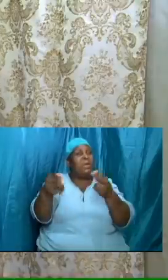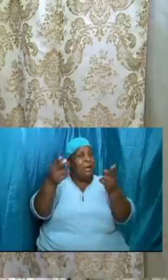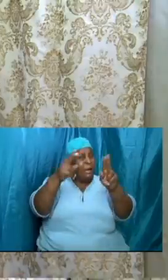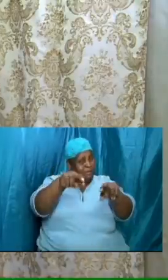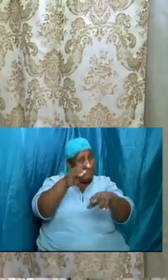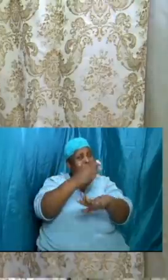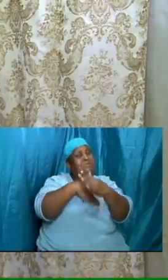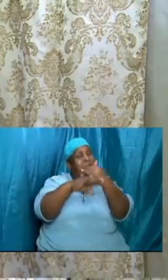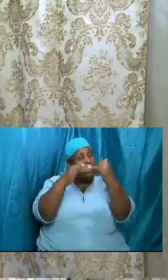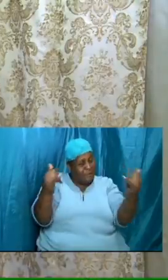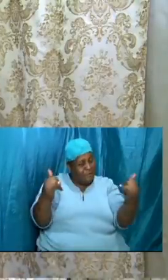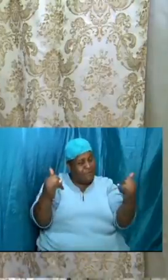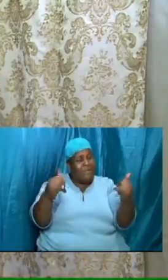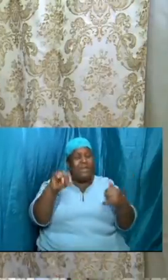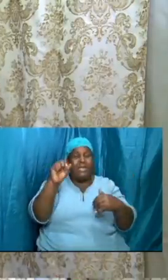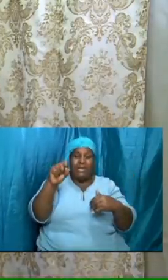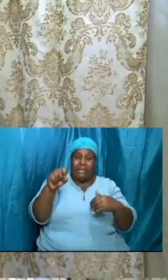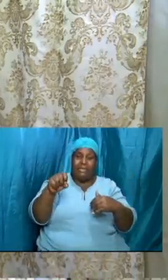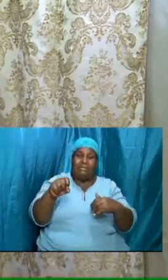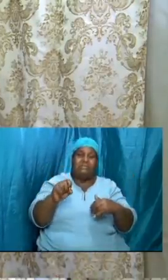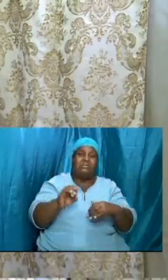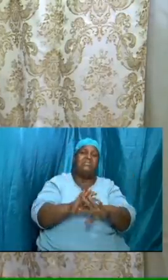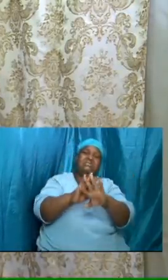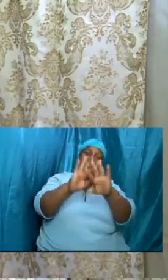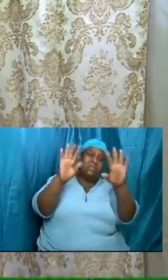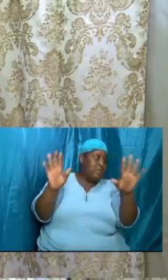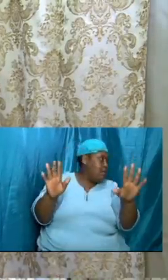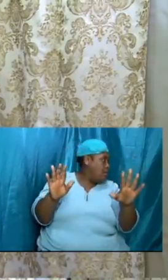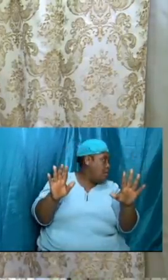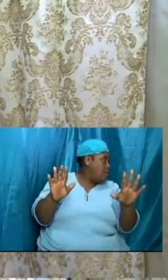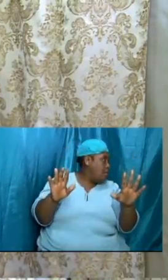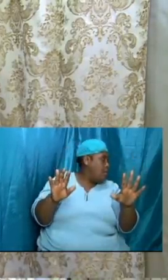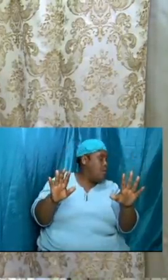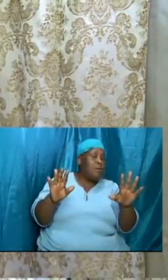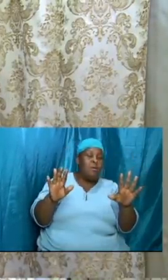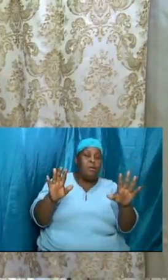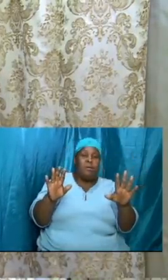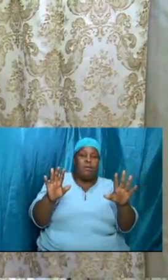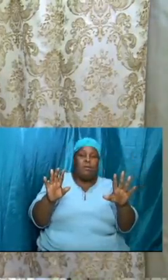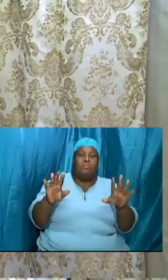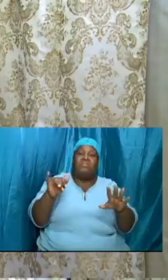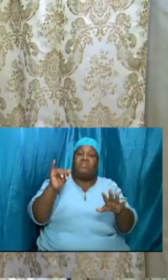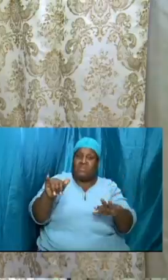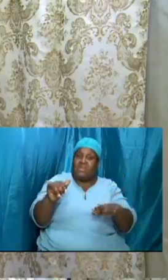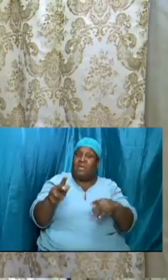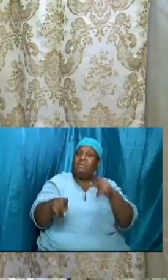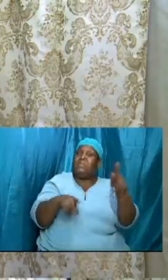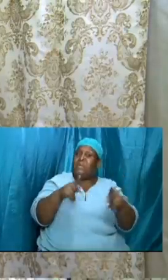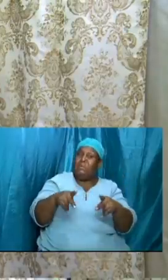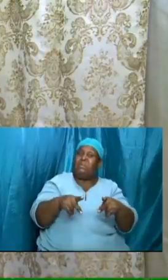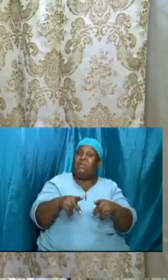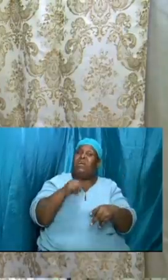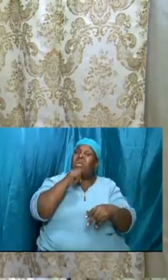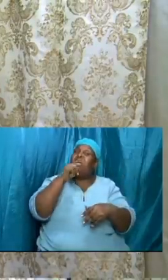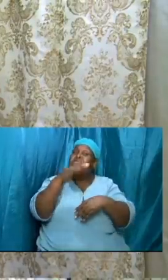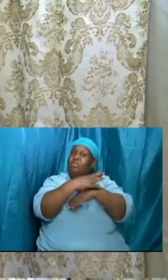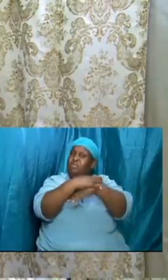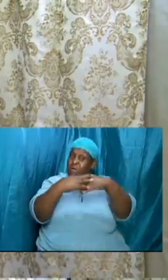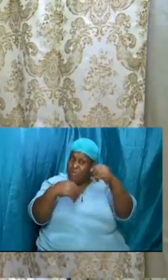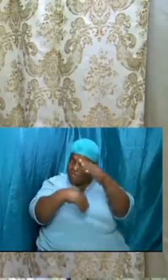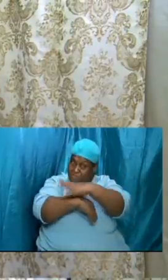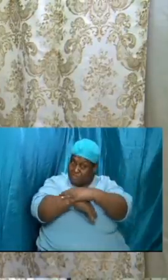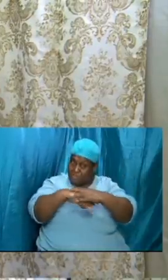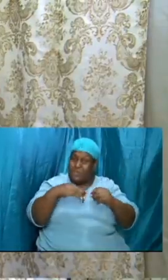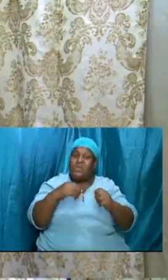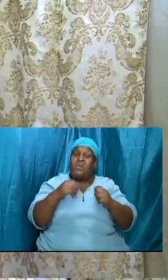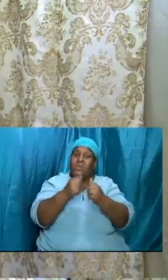bit more it is clear to me that folks are little uncomfortable with some of